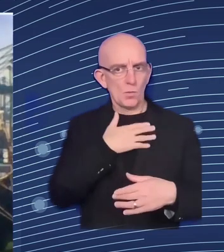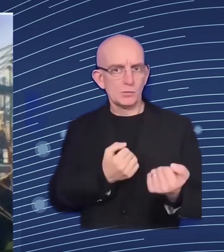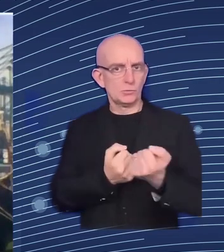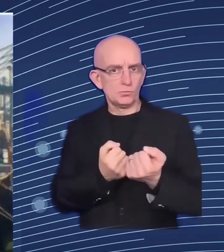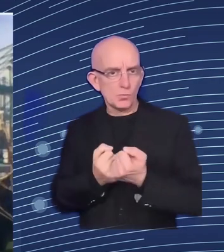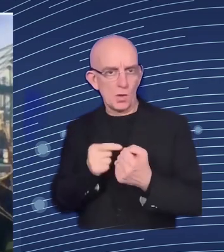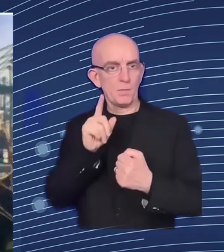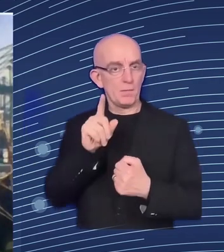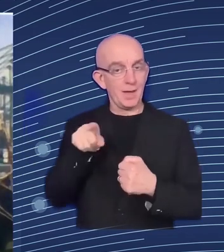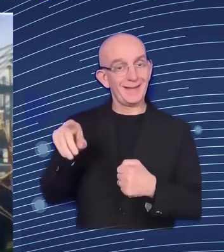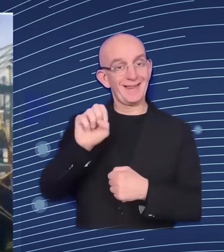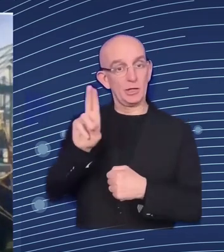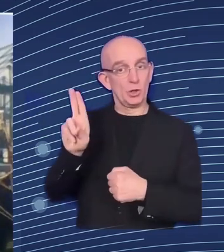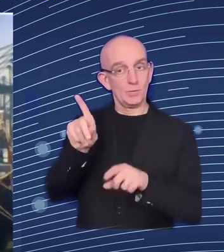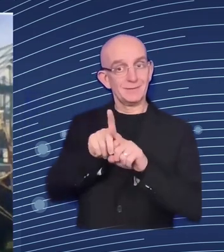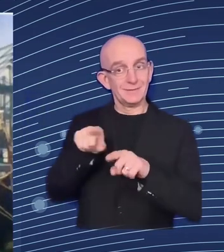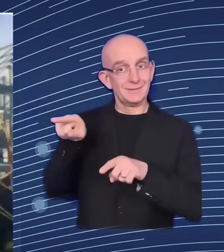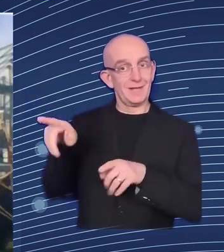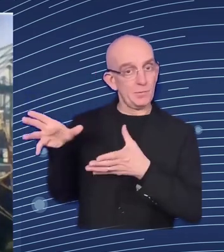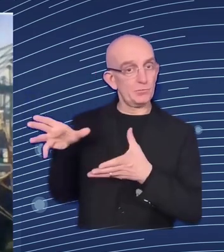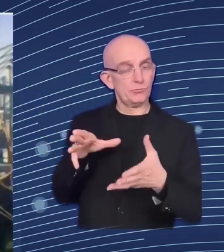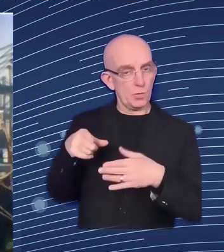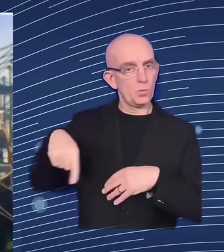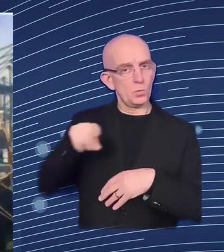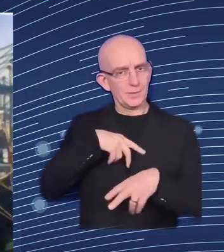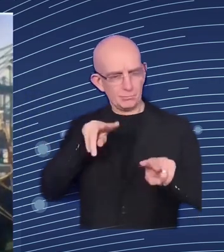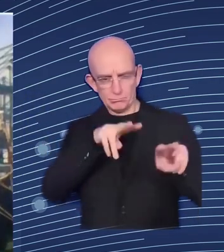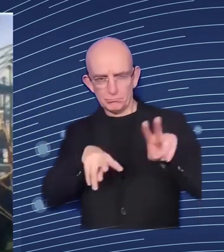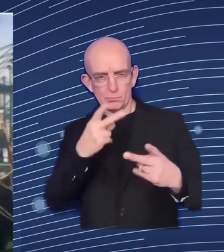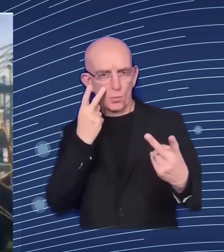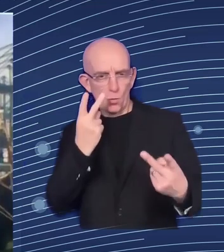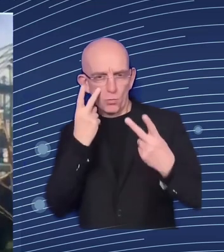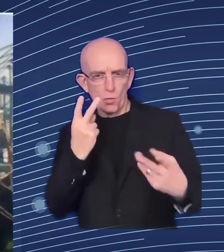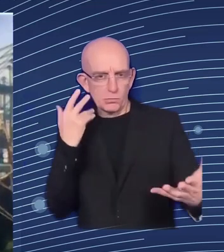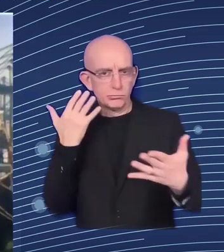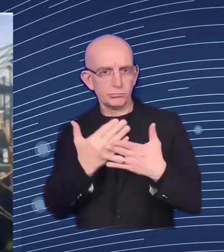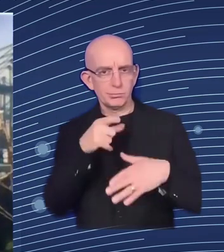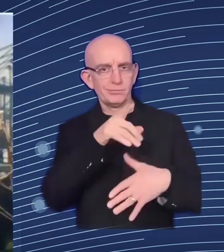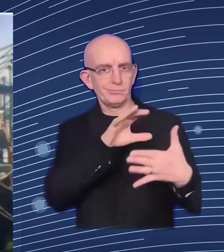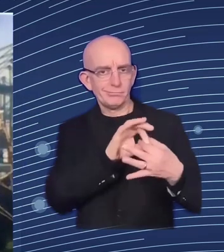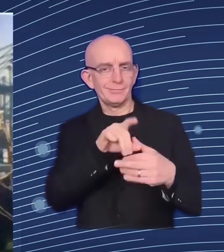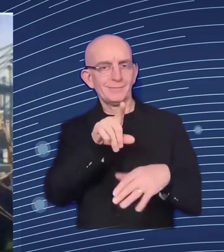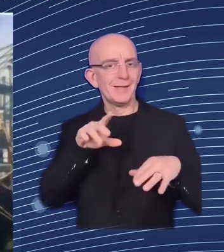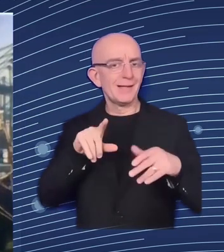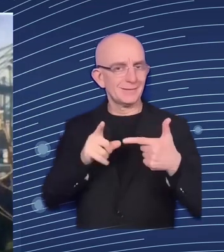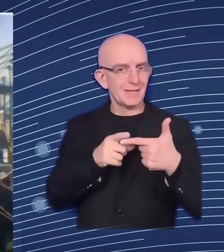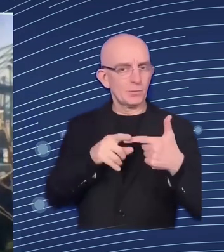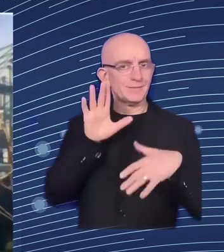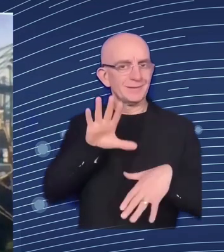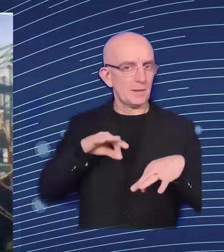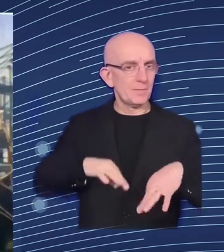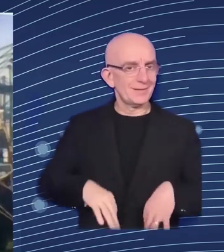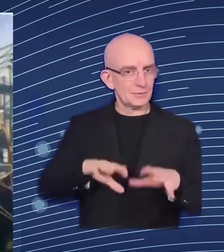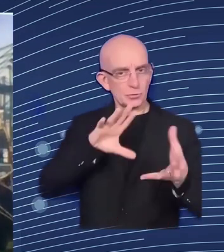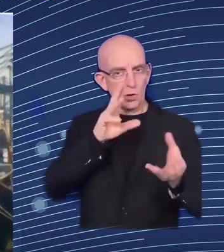much to to to the deputy minister and all the the the the civil society players in ukraine so we're making sure